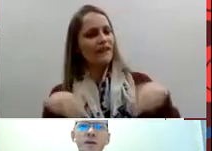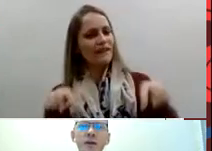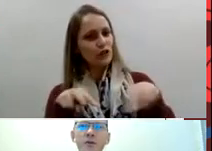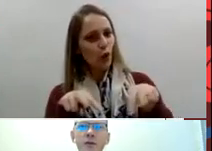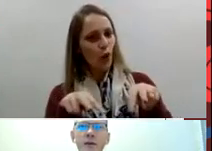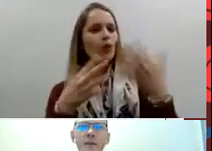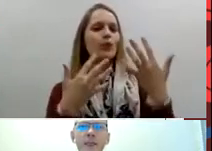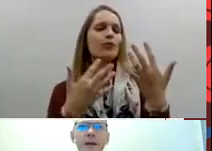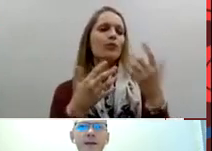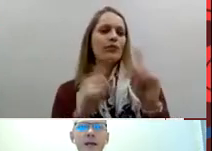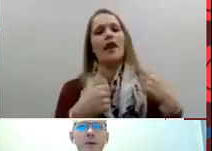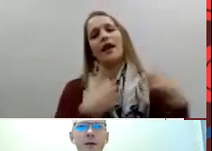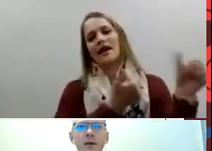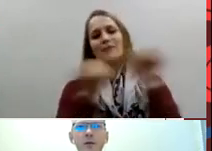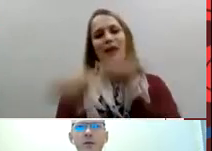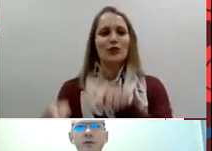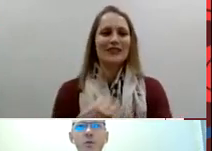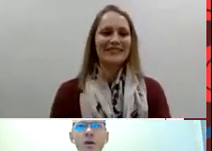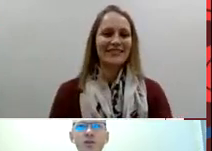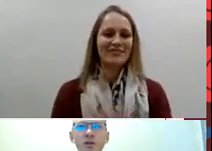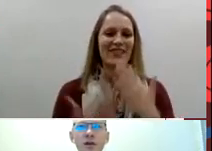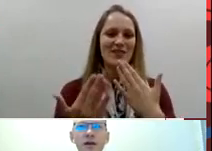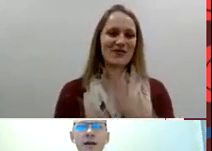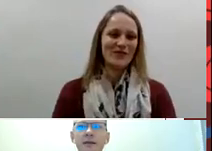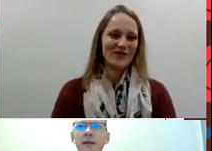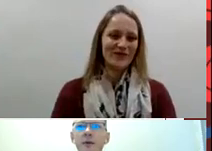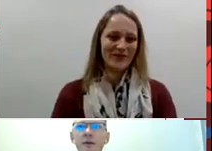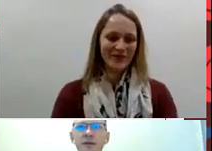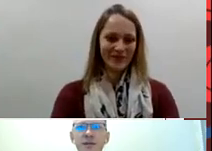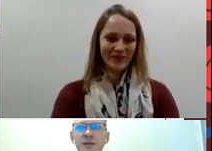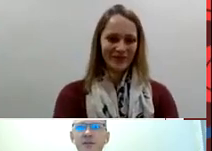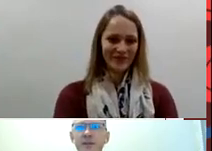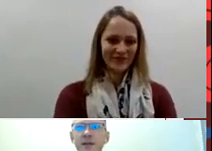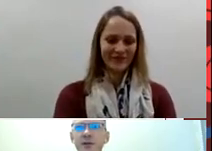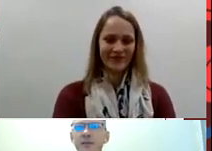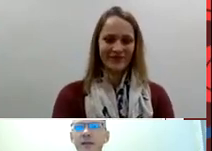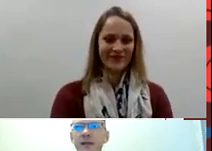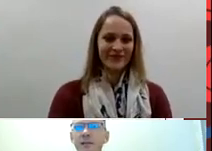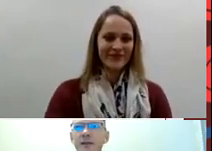short video and that I would like you all to watch and then I will continue